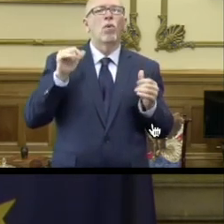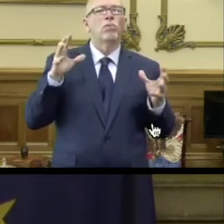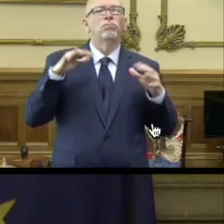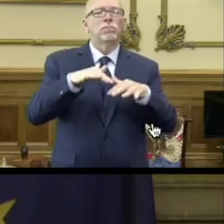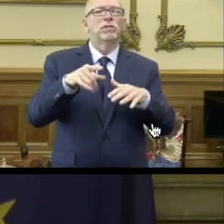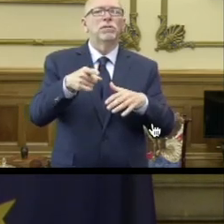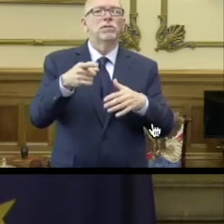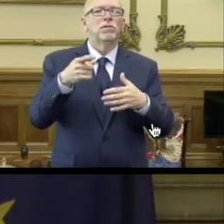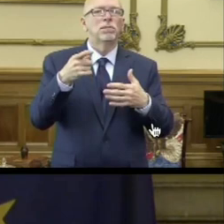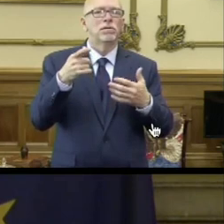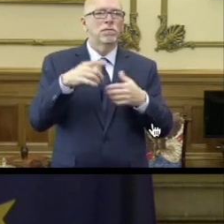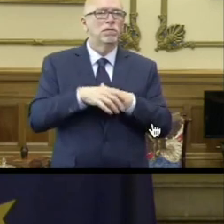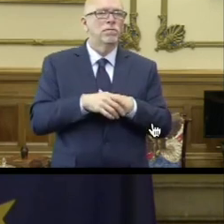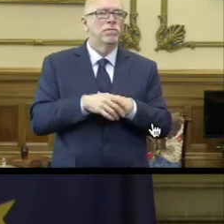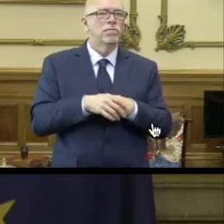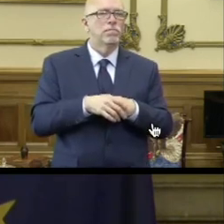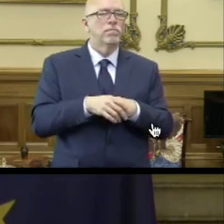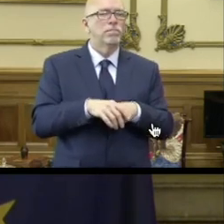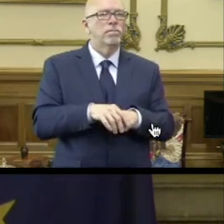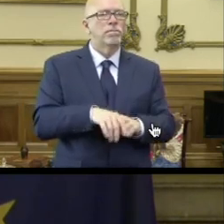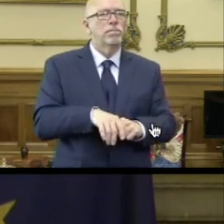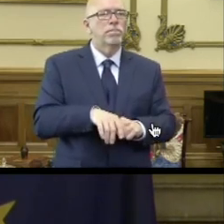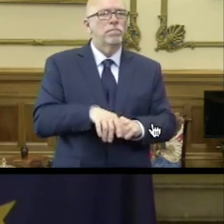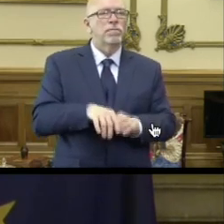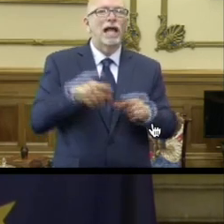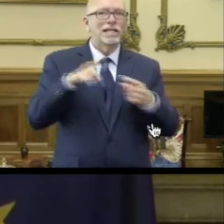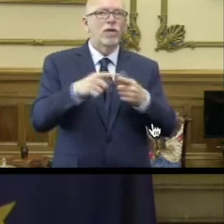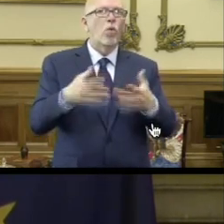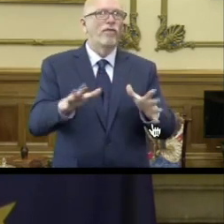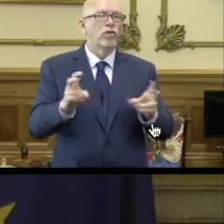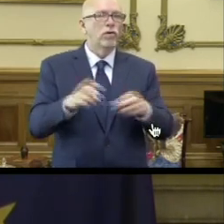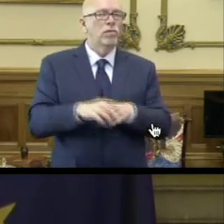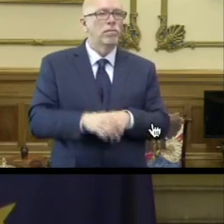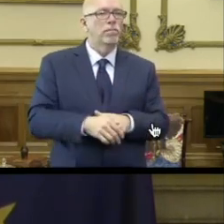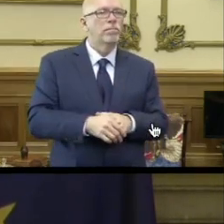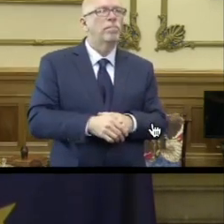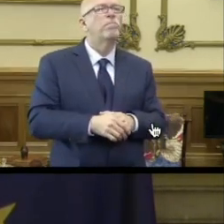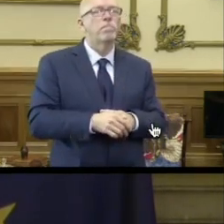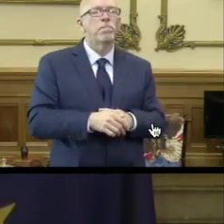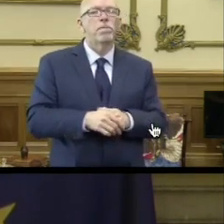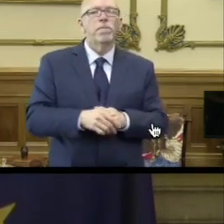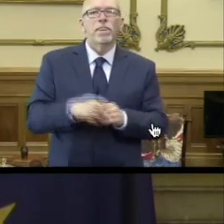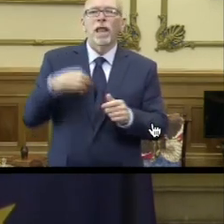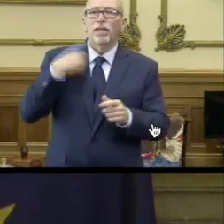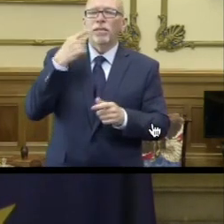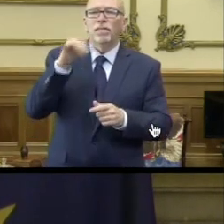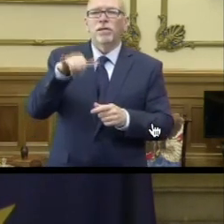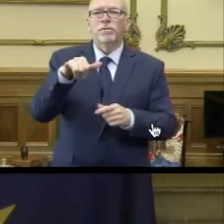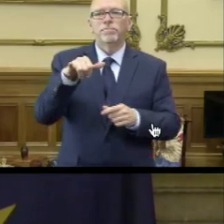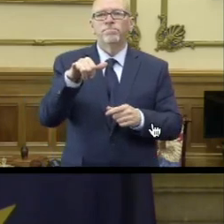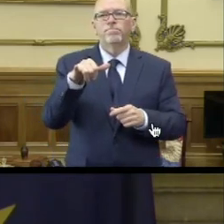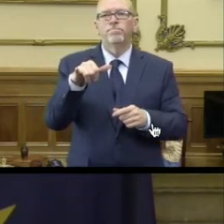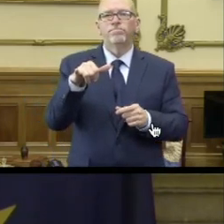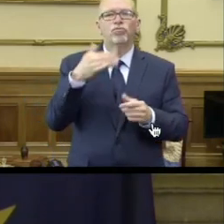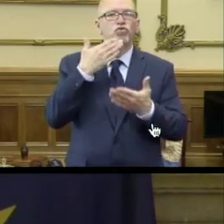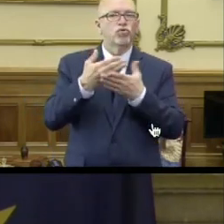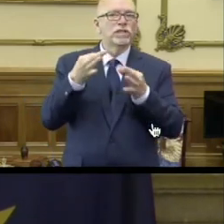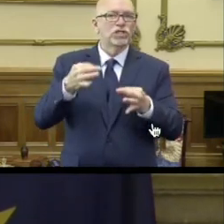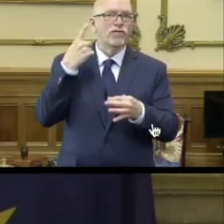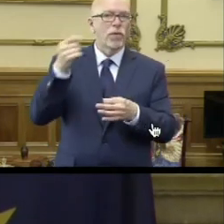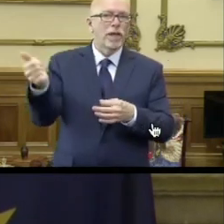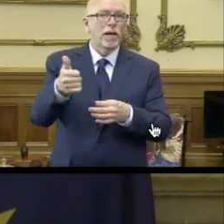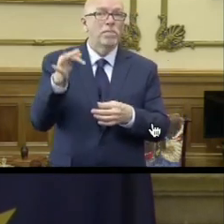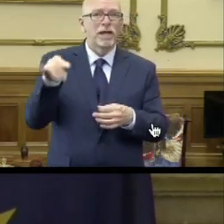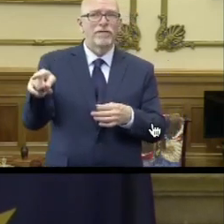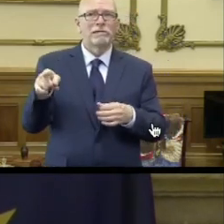Carmel Interfaith Alliance. Yeah. Until this is over. Well, I think that's a good decision on their part. If